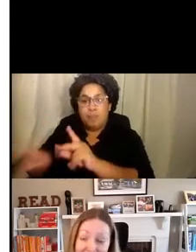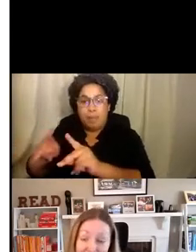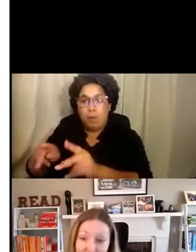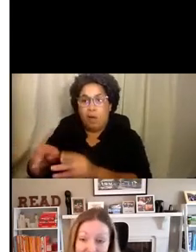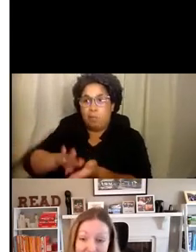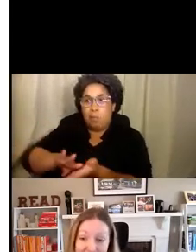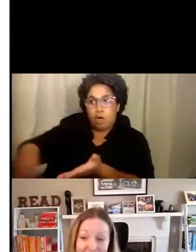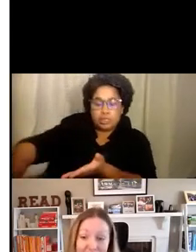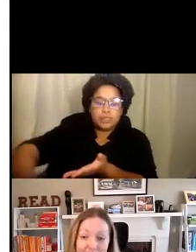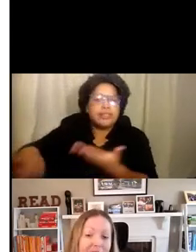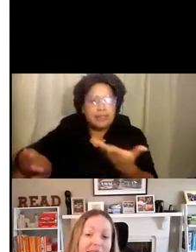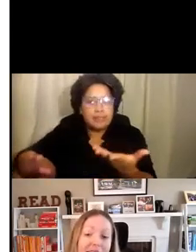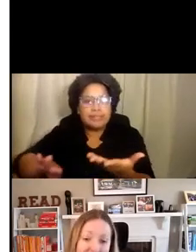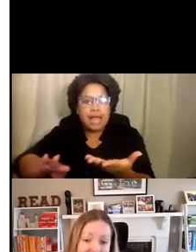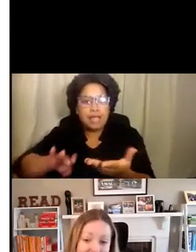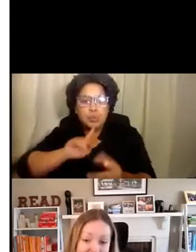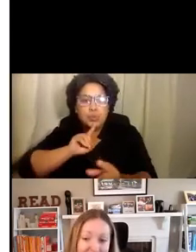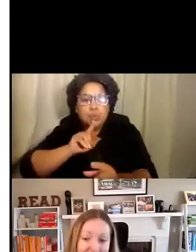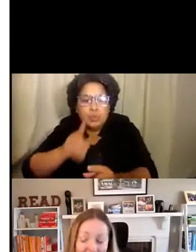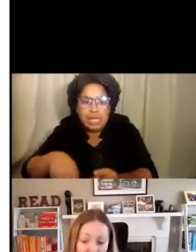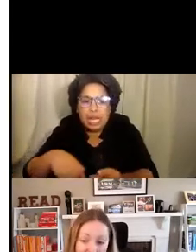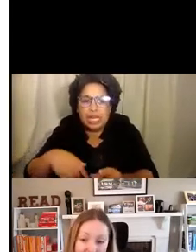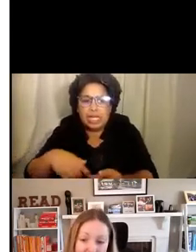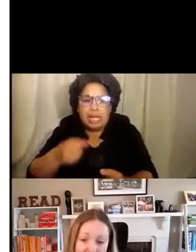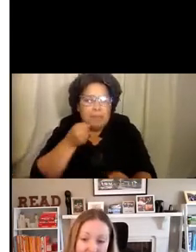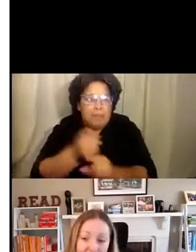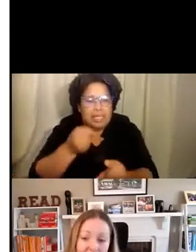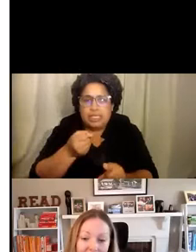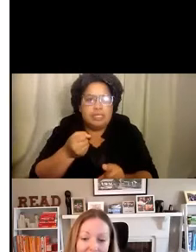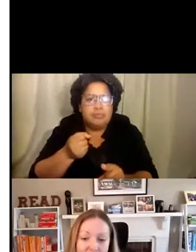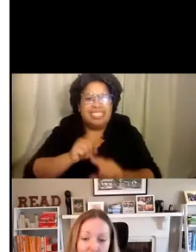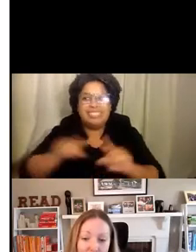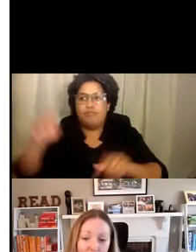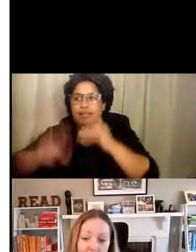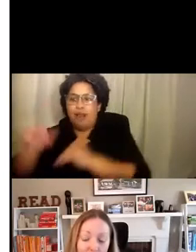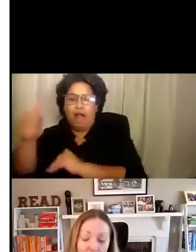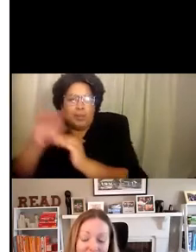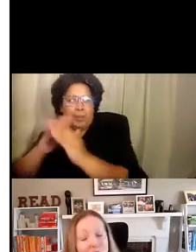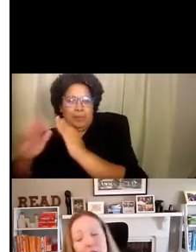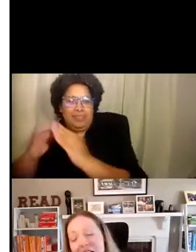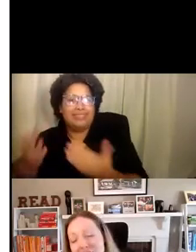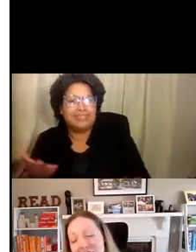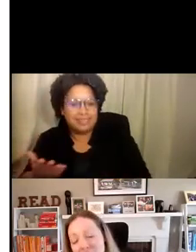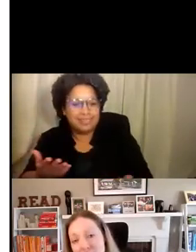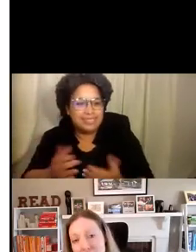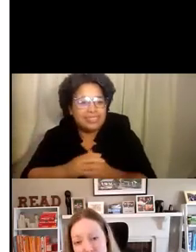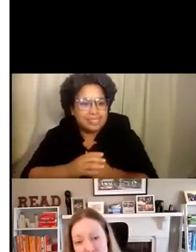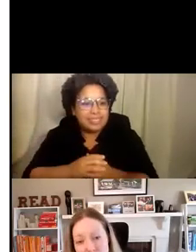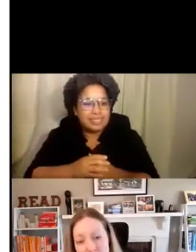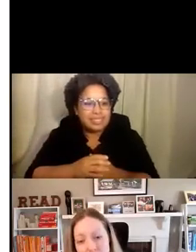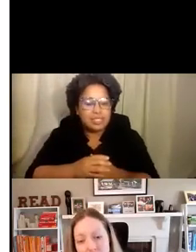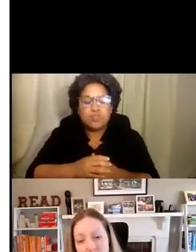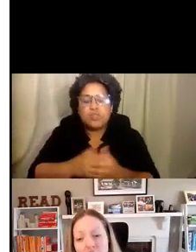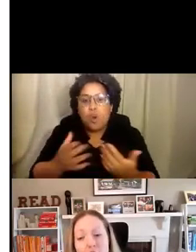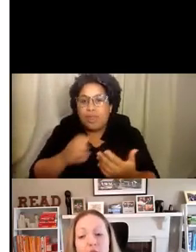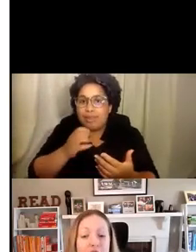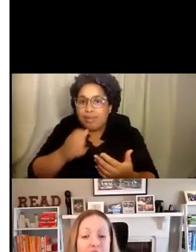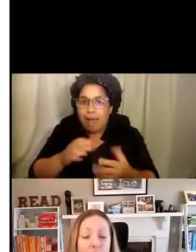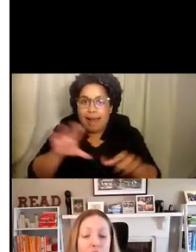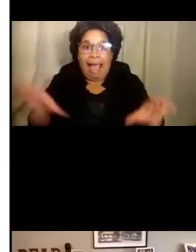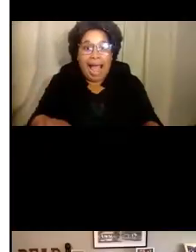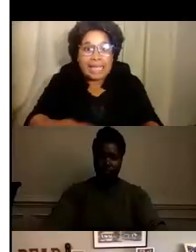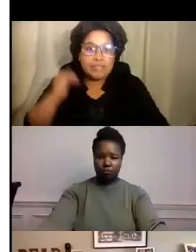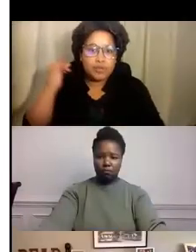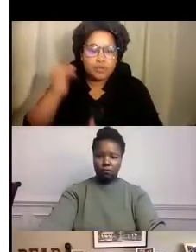exacerbated many existing inequities. And so without active intervention, our